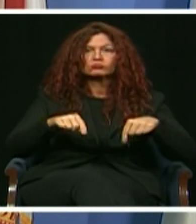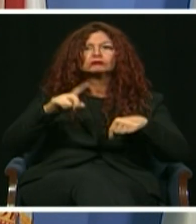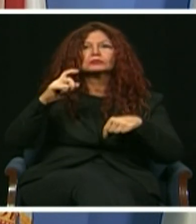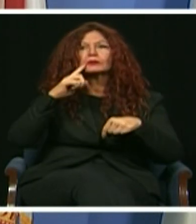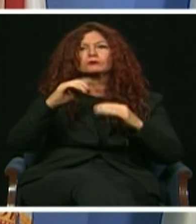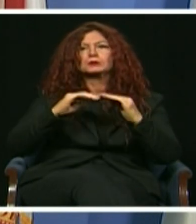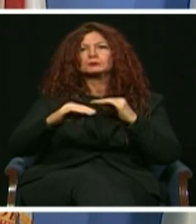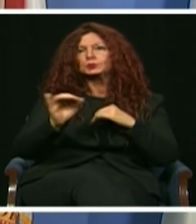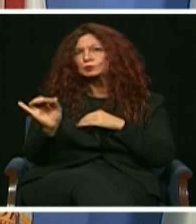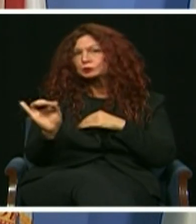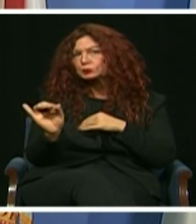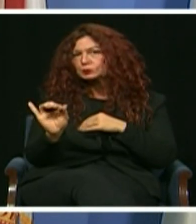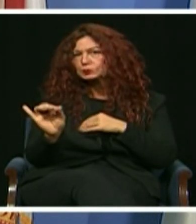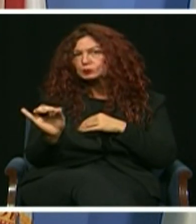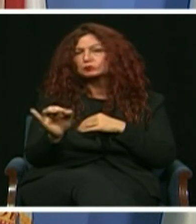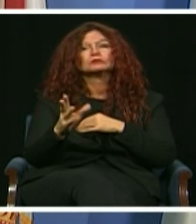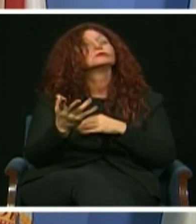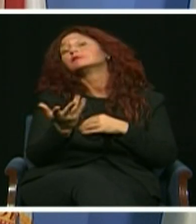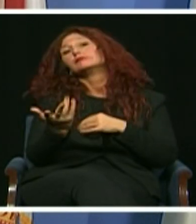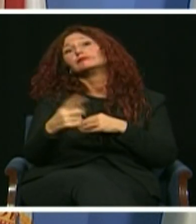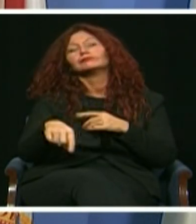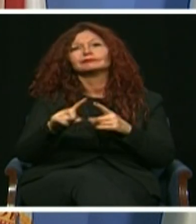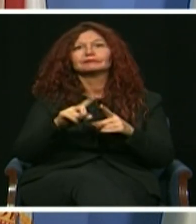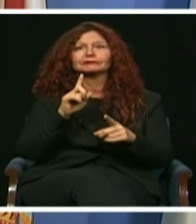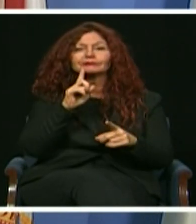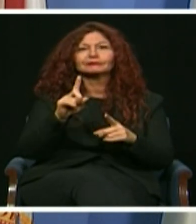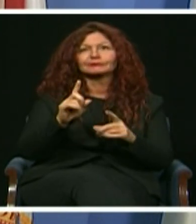effectiveness to save $2 million.